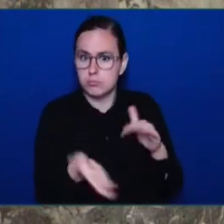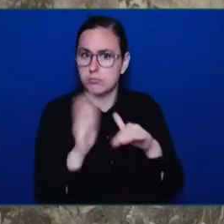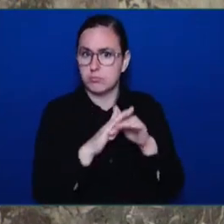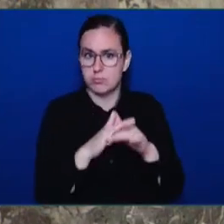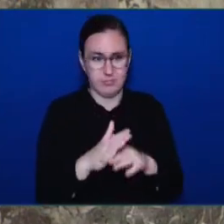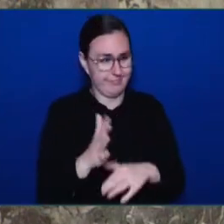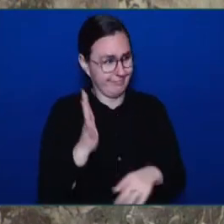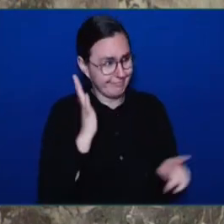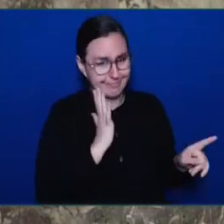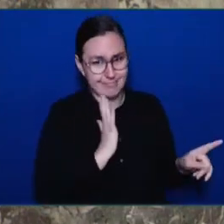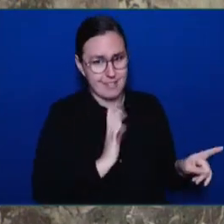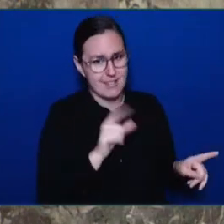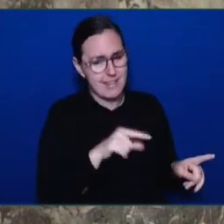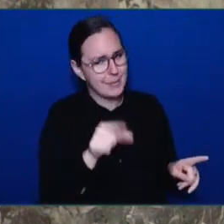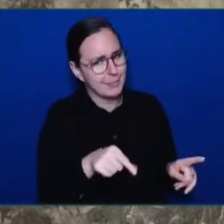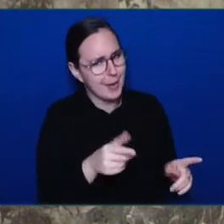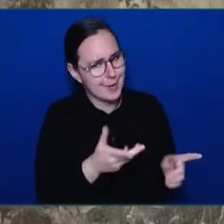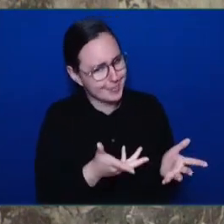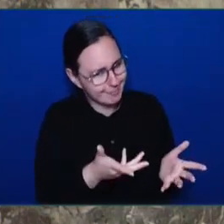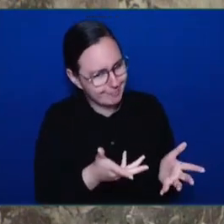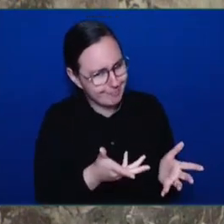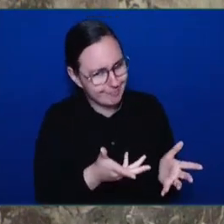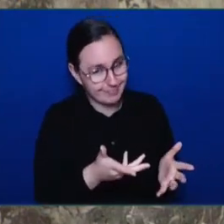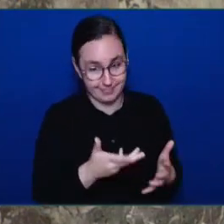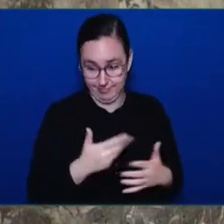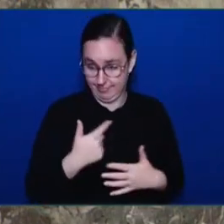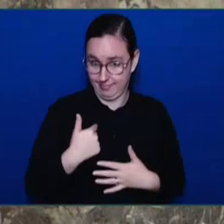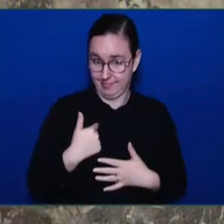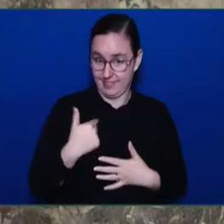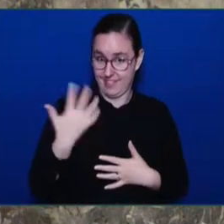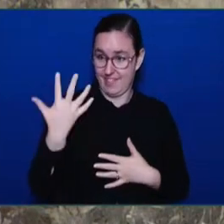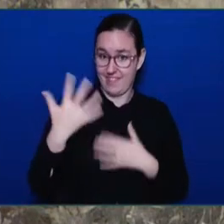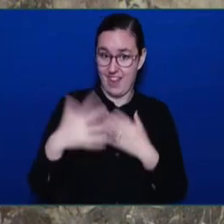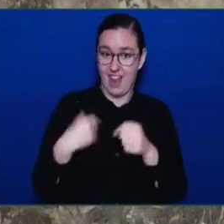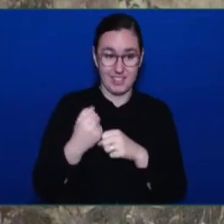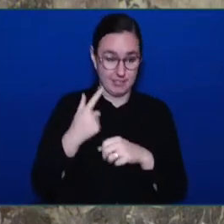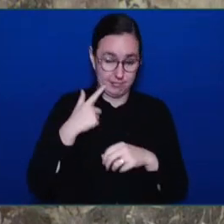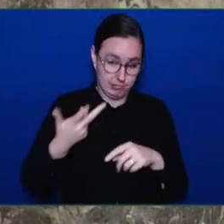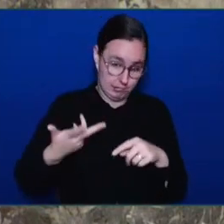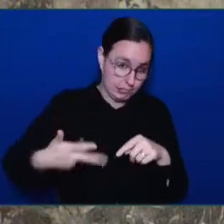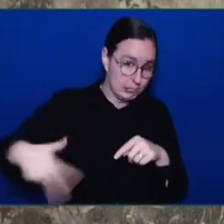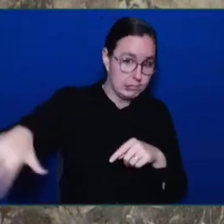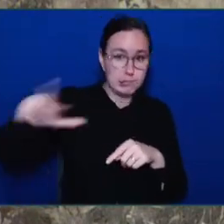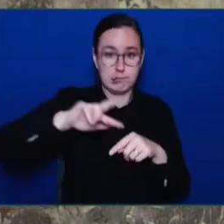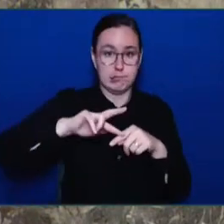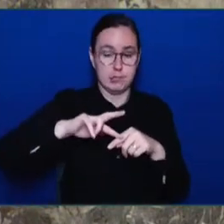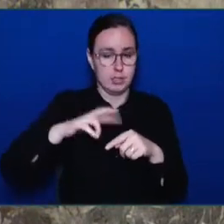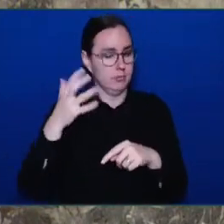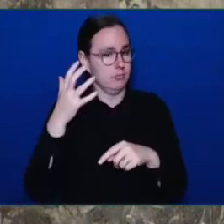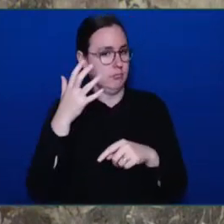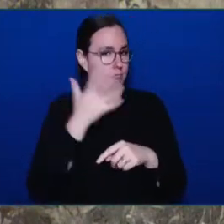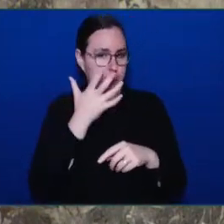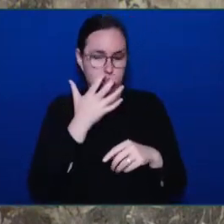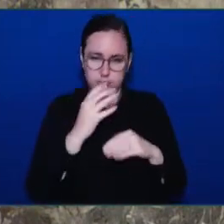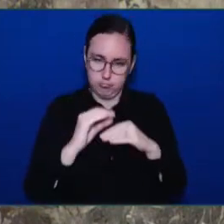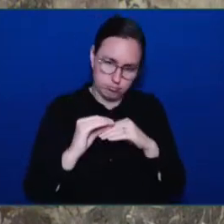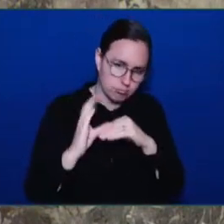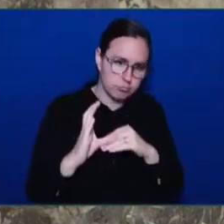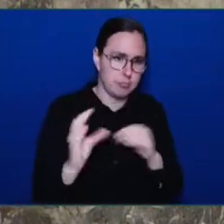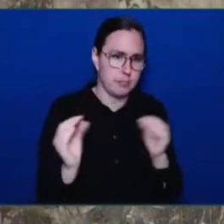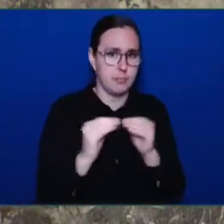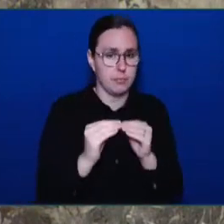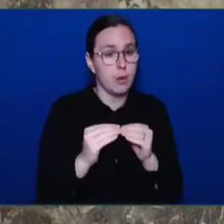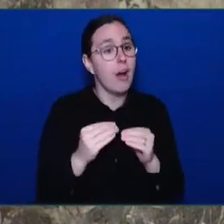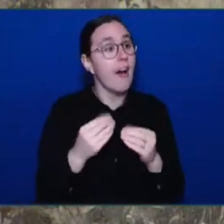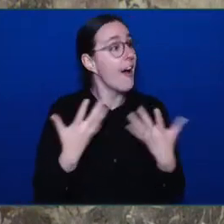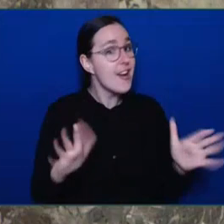And, yes, we have more work to do. With respect to the federal government legislation, we have a lot of questions about it. But, we do not plan